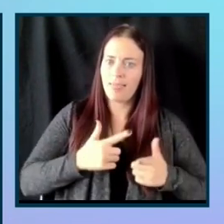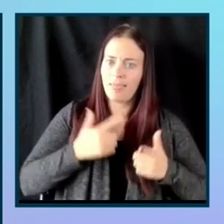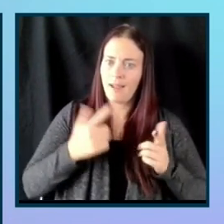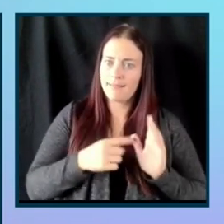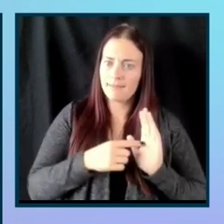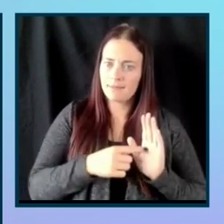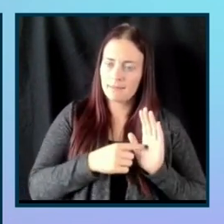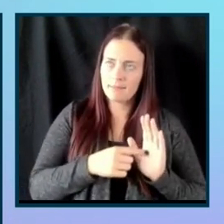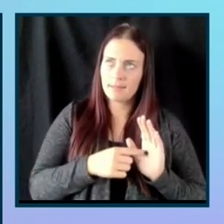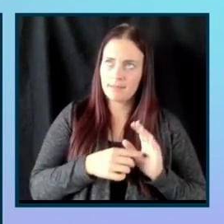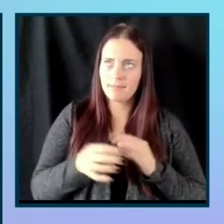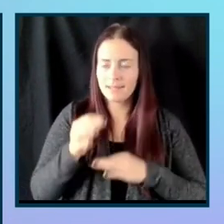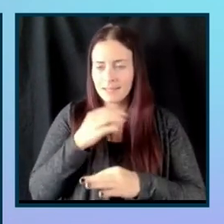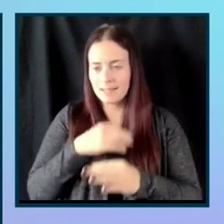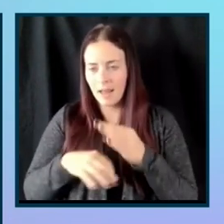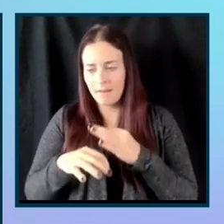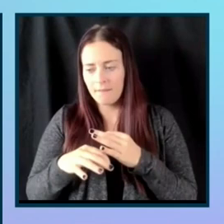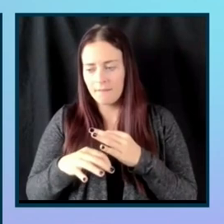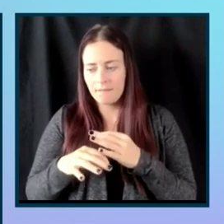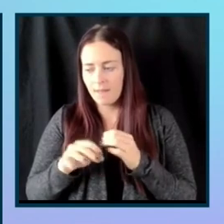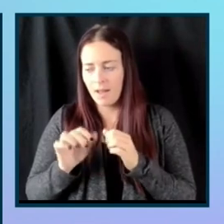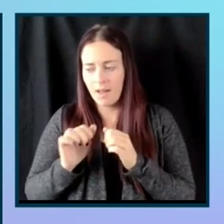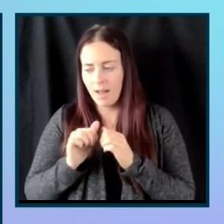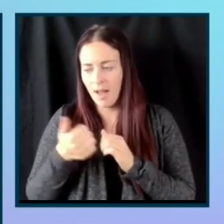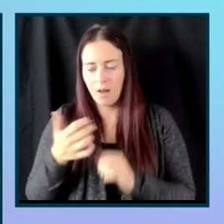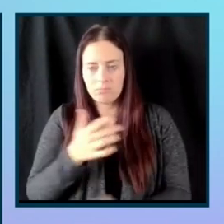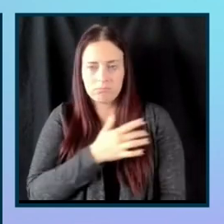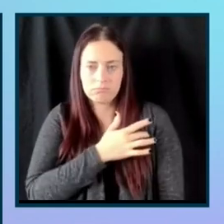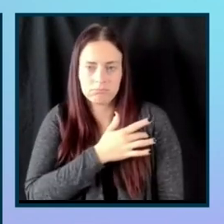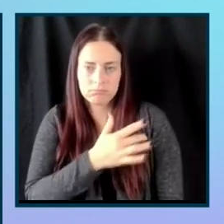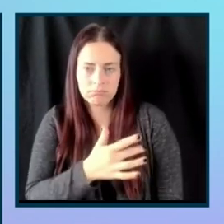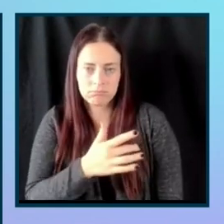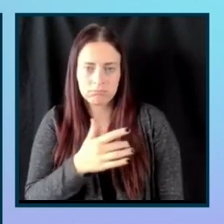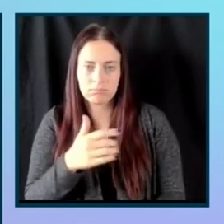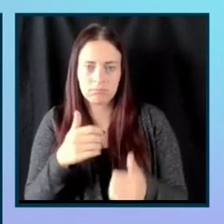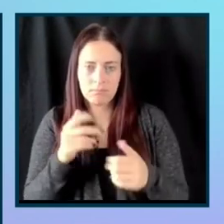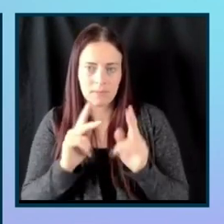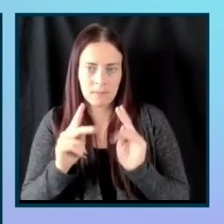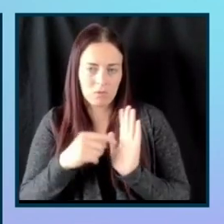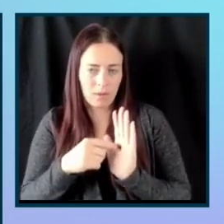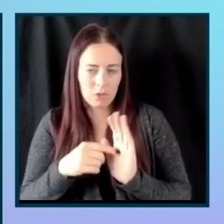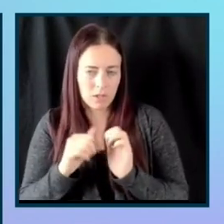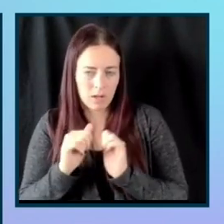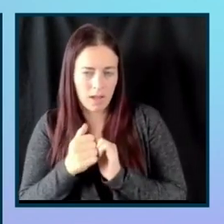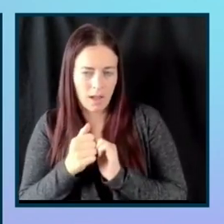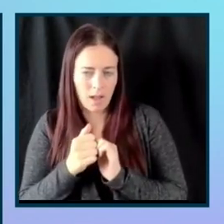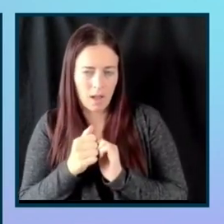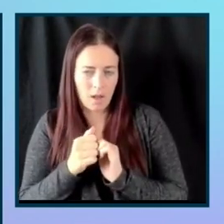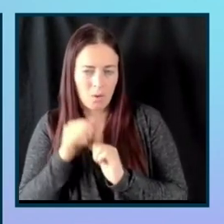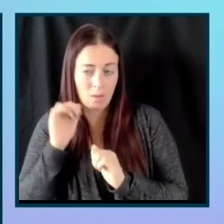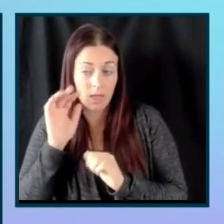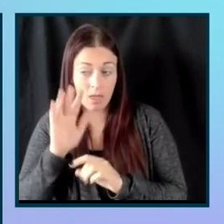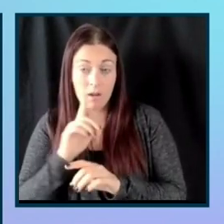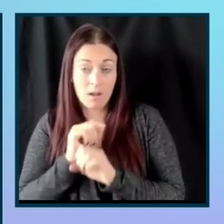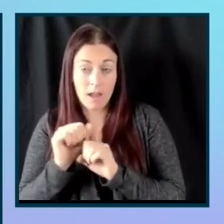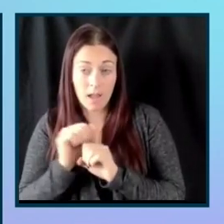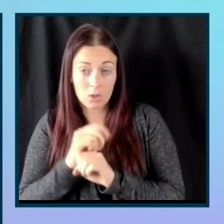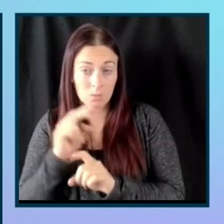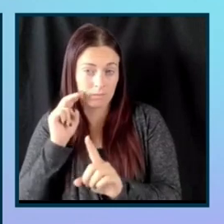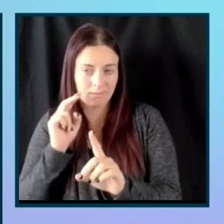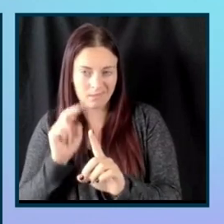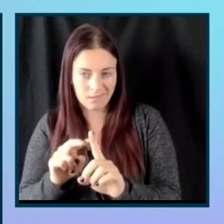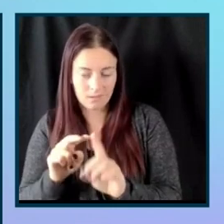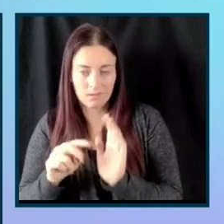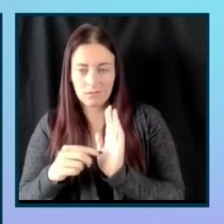historically, some underrepresented groups in gaming have been kind of distorted in their, in